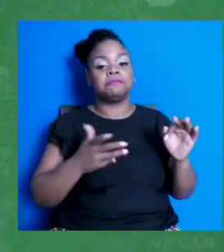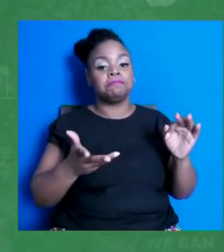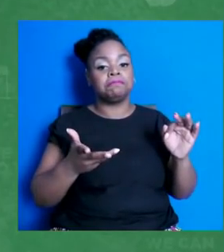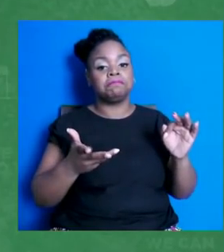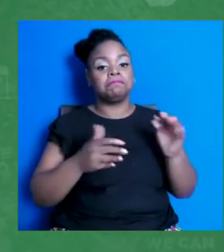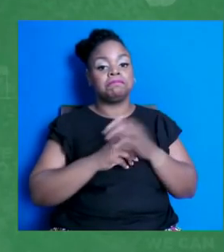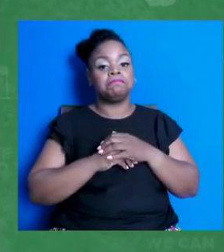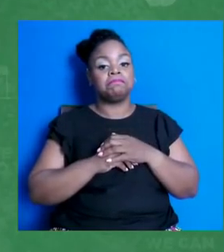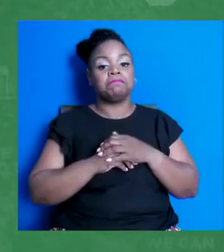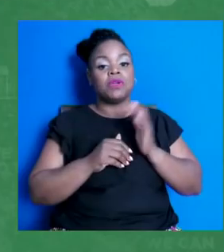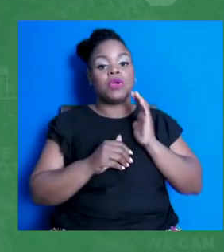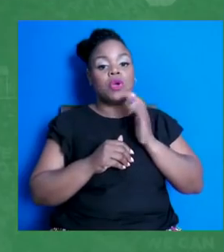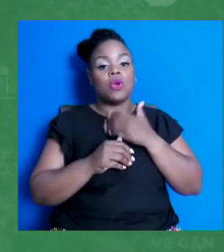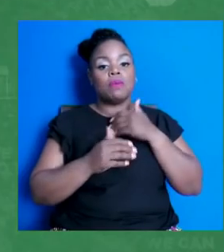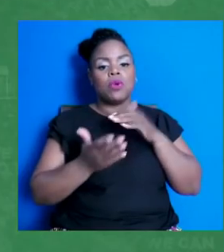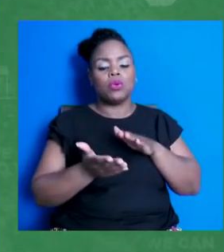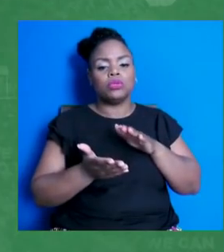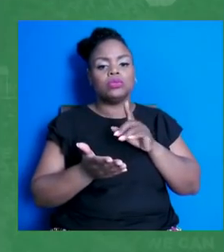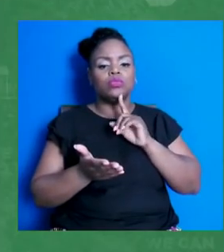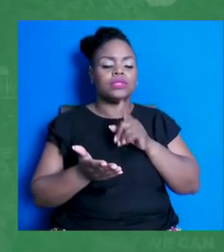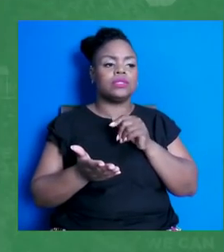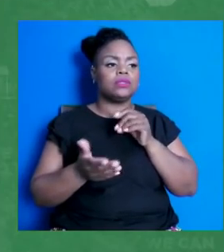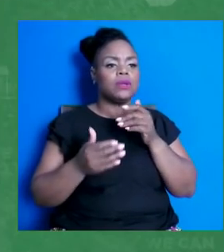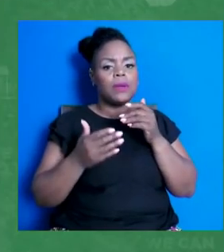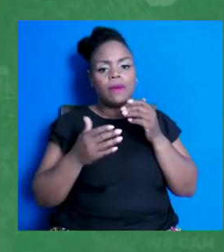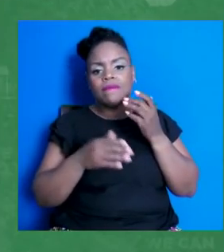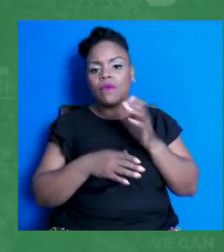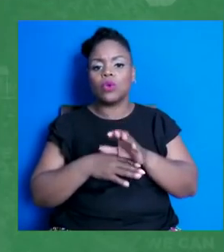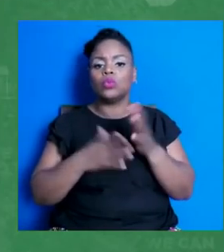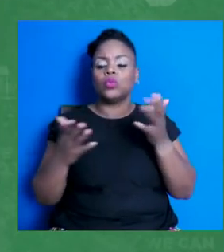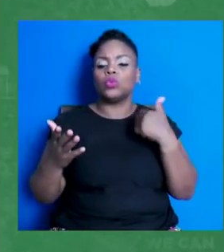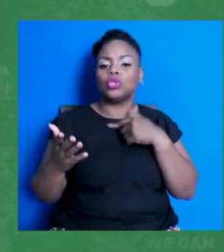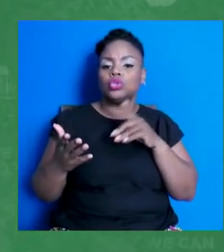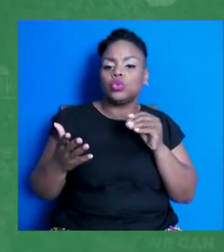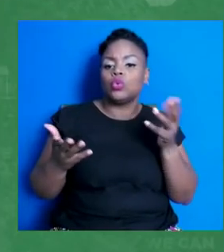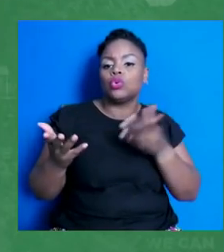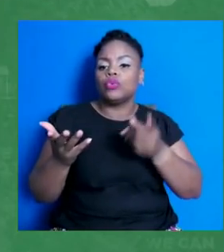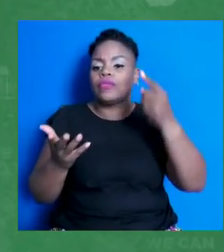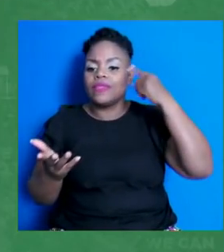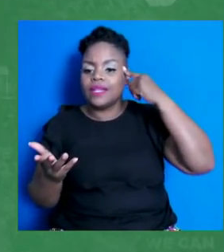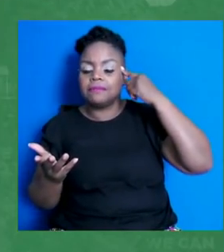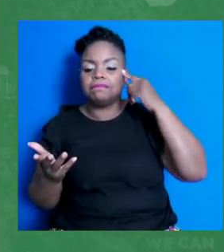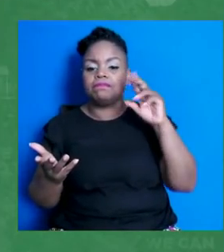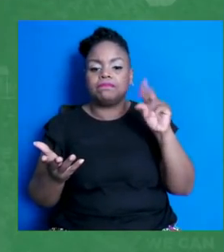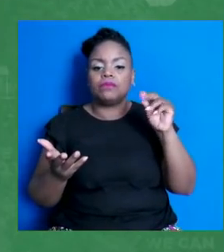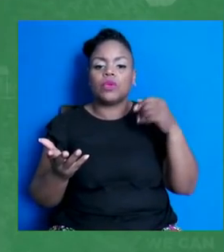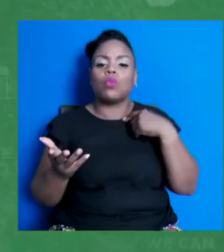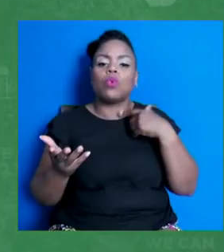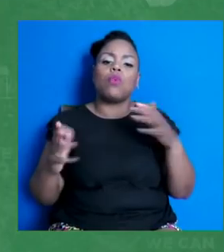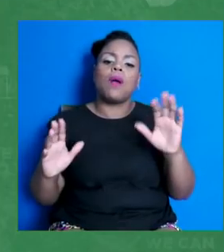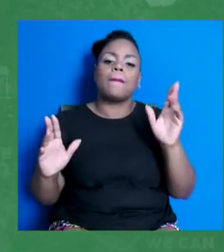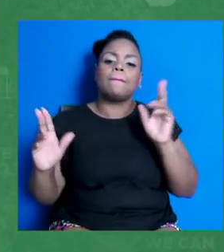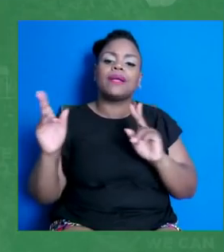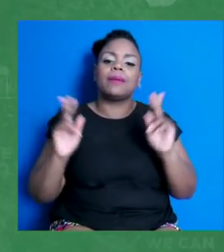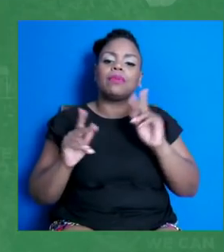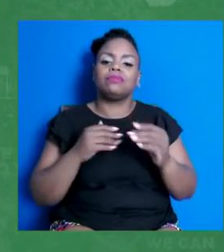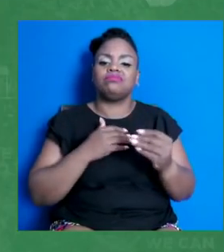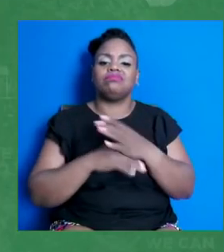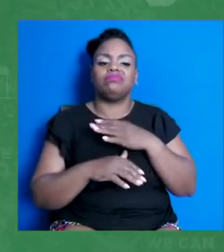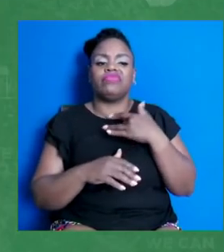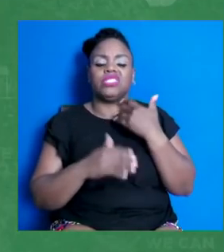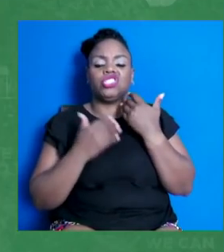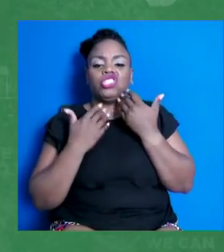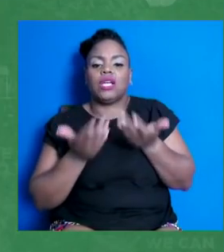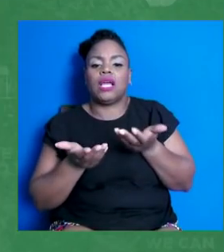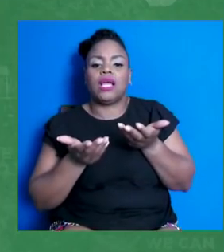telling people what to do or what to think. We don't want to shame people. This decision is deeply personal, so we're not forcing